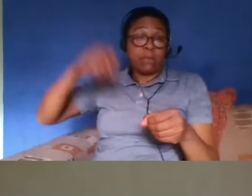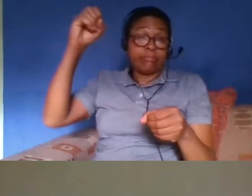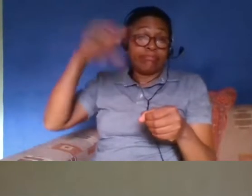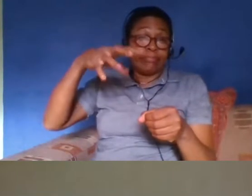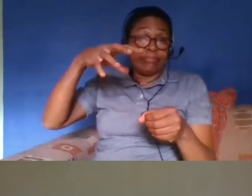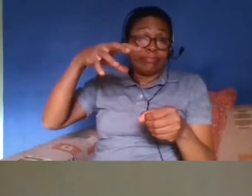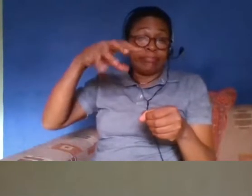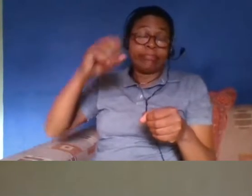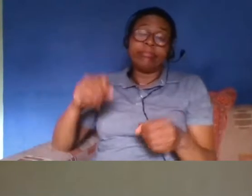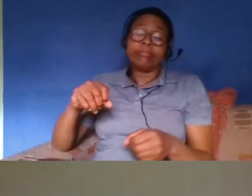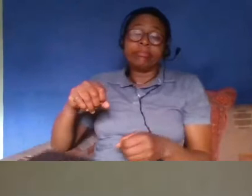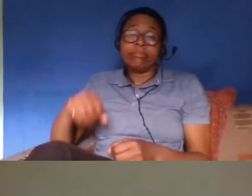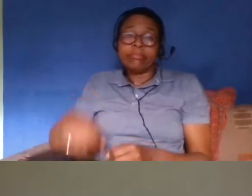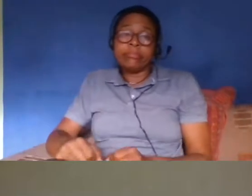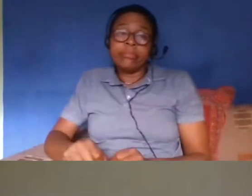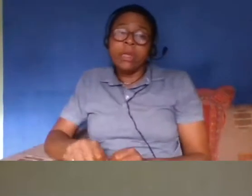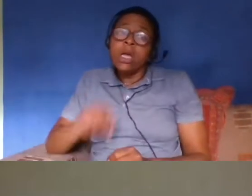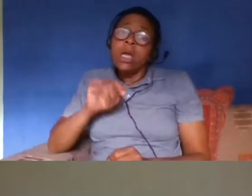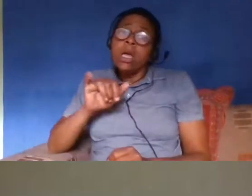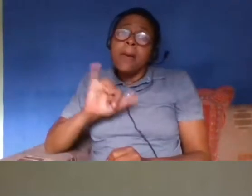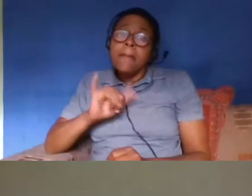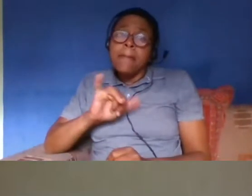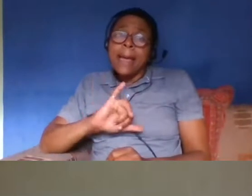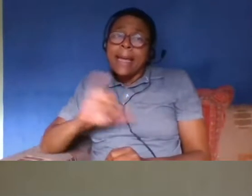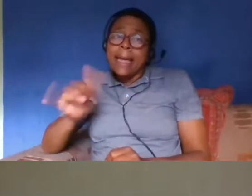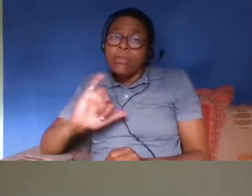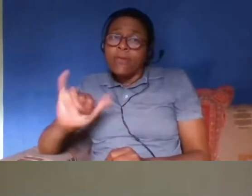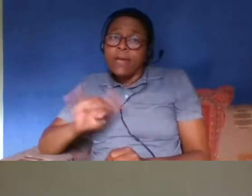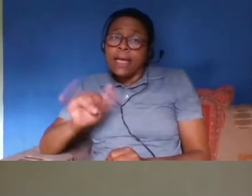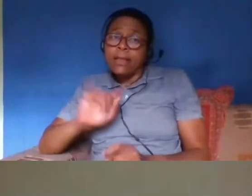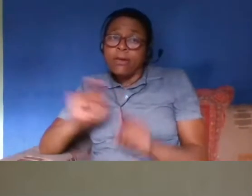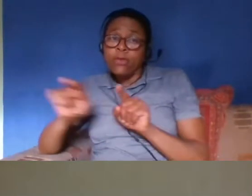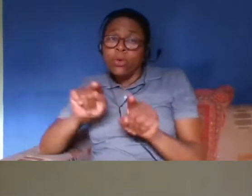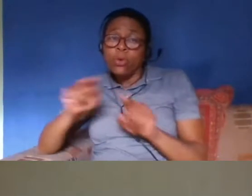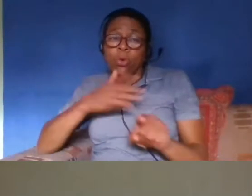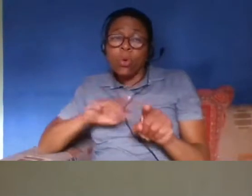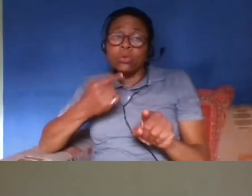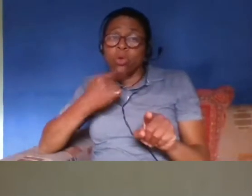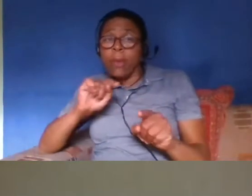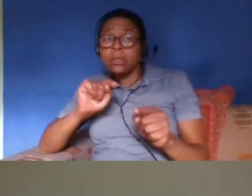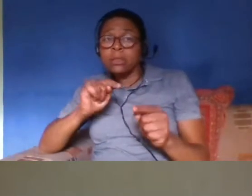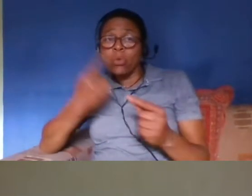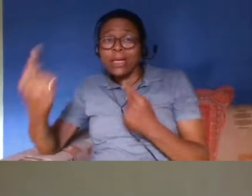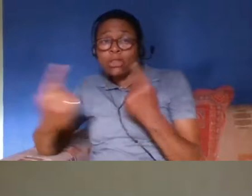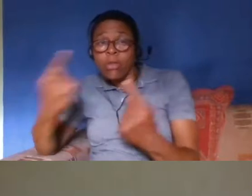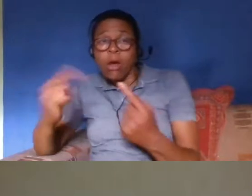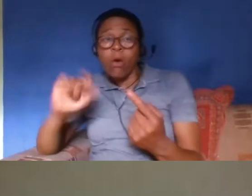either of you want to sort of just uh comment upon anything the other has said or are you happy to go into q a's